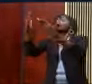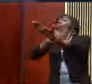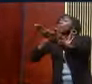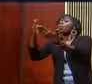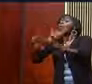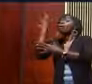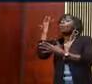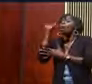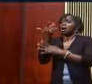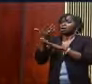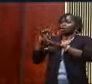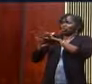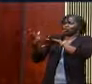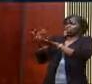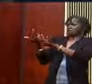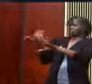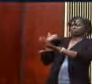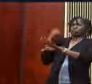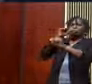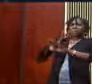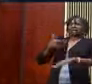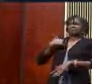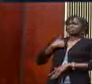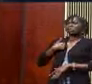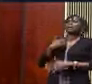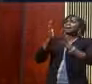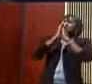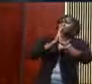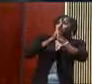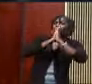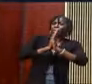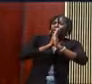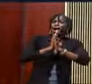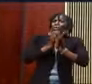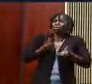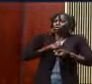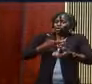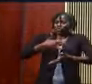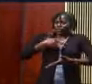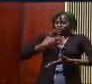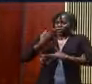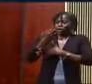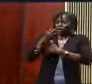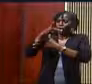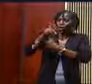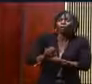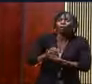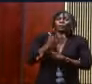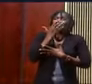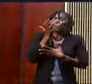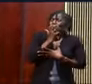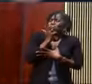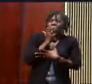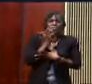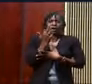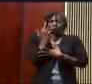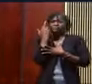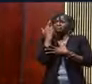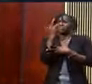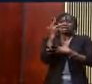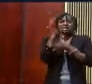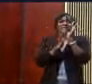earlier. It's like you read my message. Prayer will hope you. What a friend we have in Jesus.